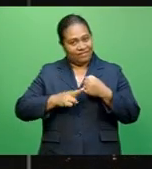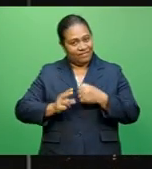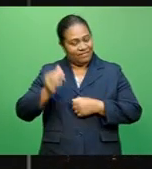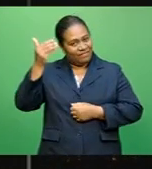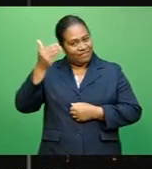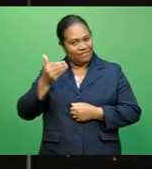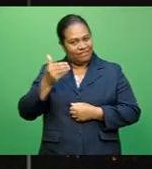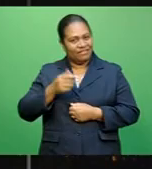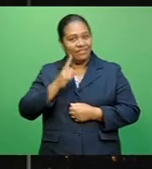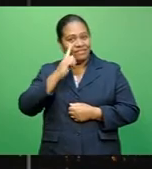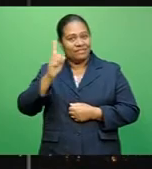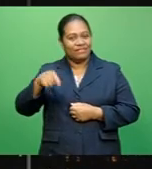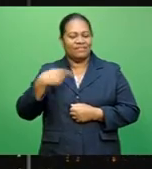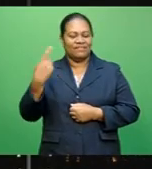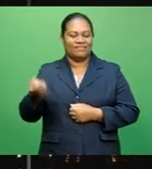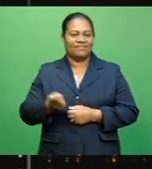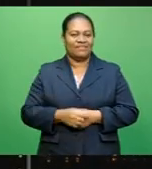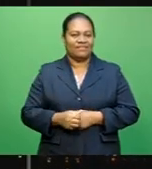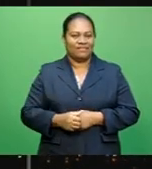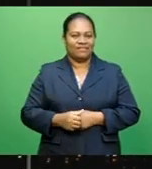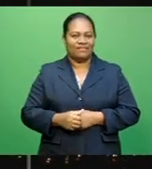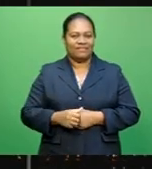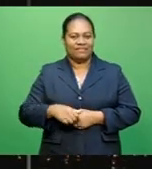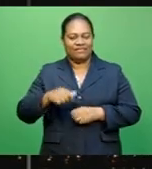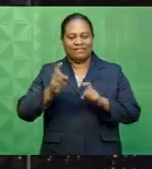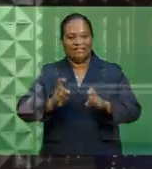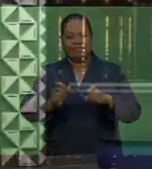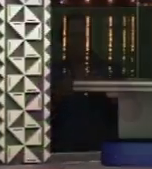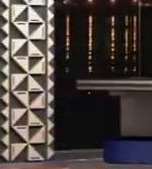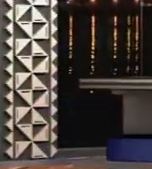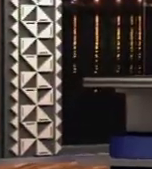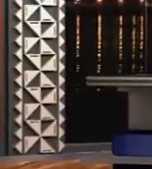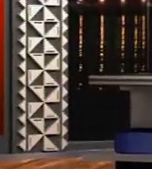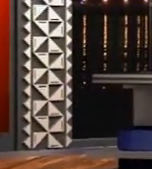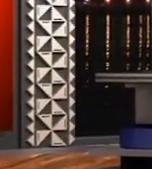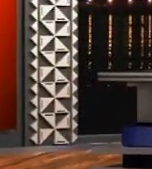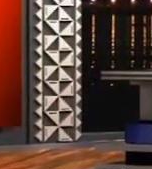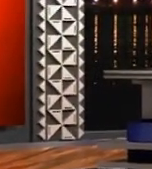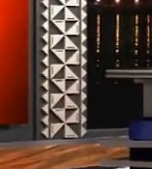this evening. I'll see you again tomorrow. Until then, stay safe. What am I now?